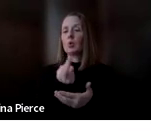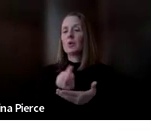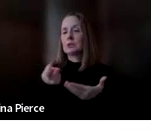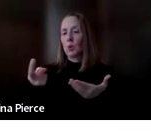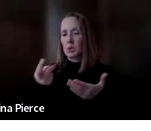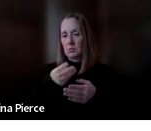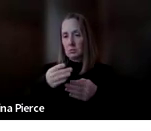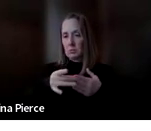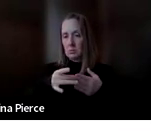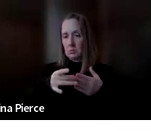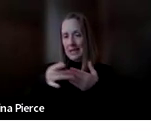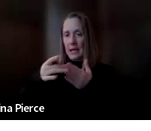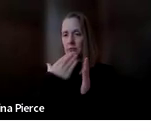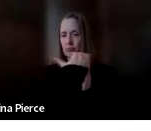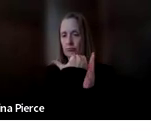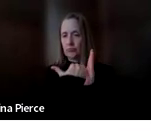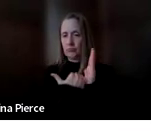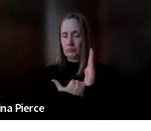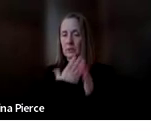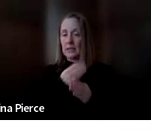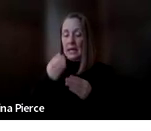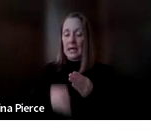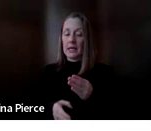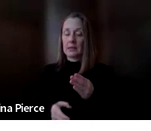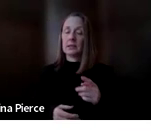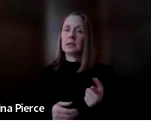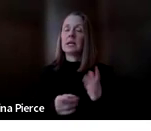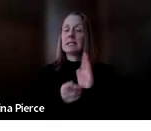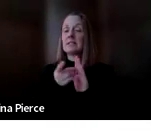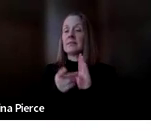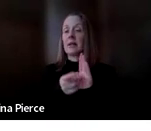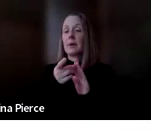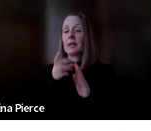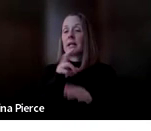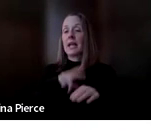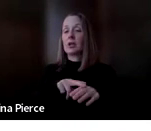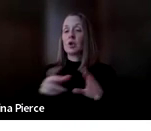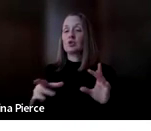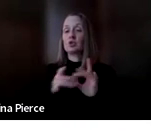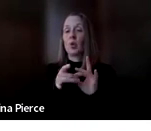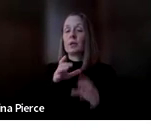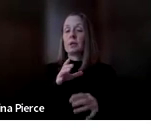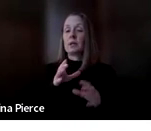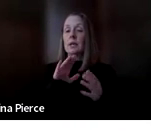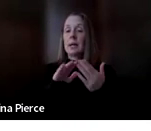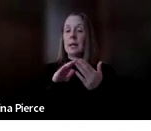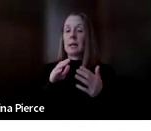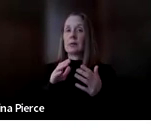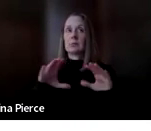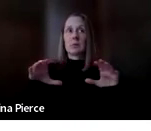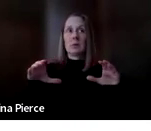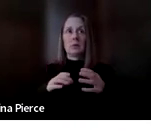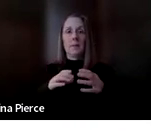I bring this up. It was developed by the National Joint Committee for the Communication Needs of Persons with Severe